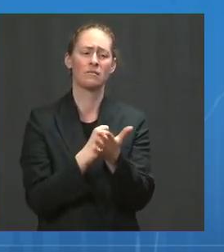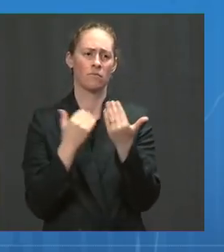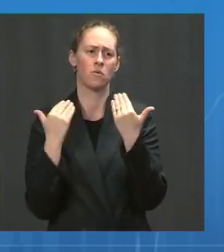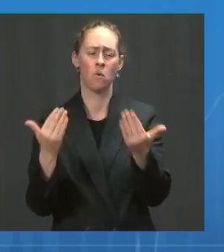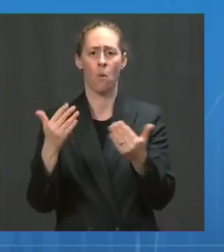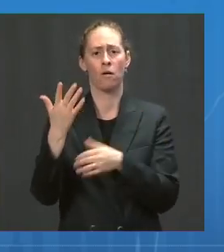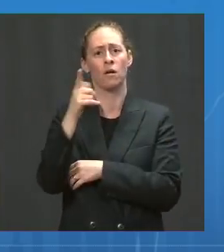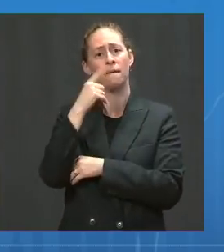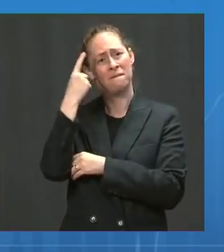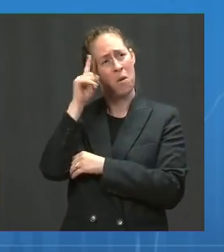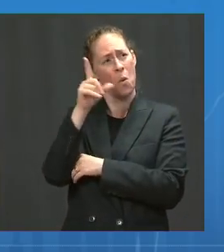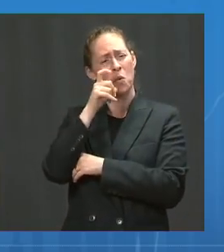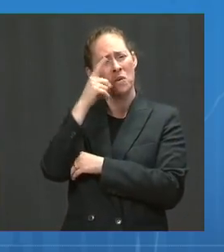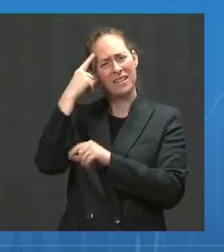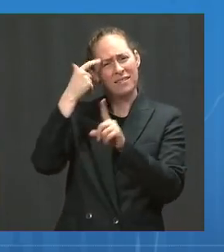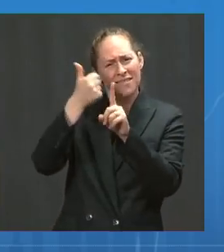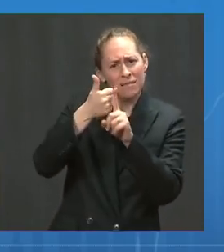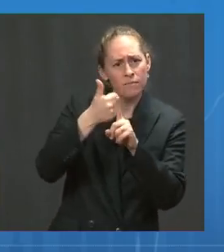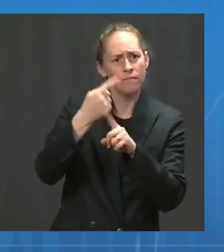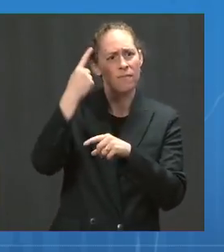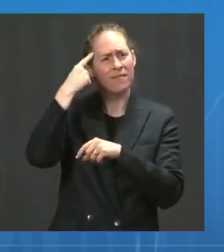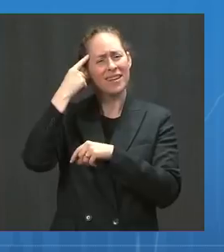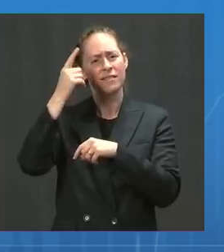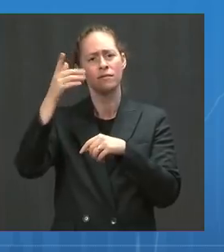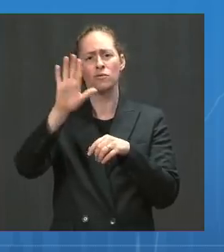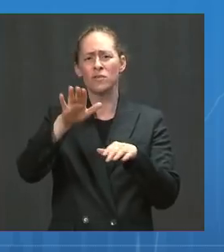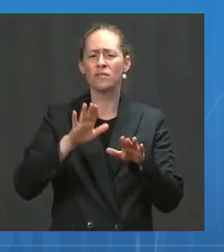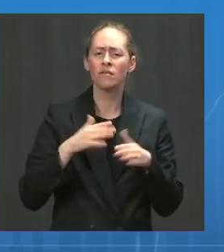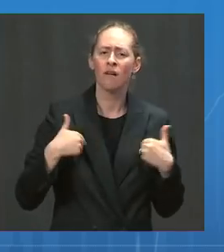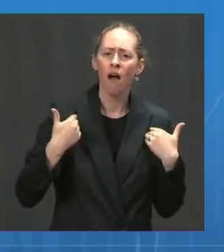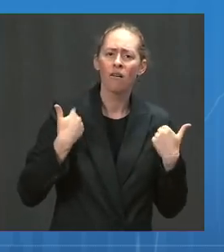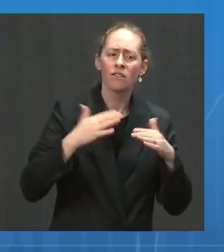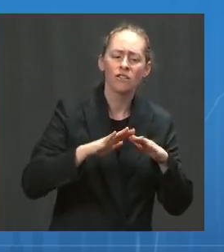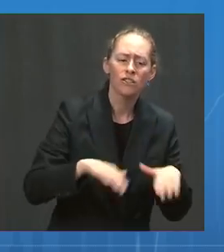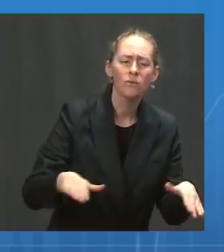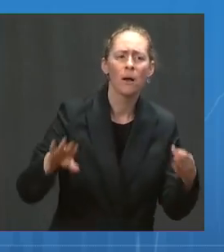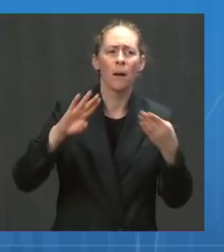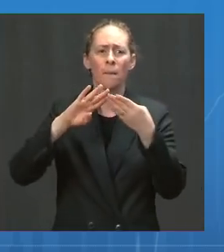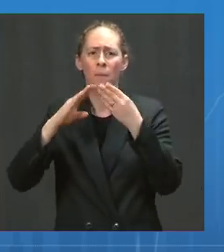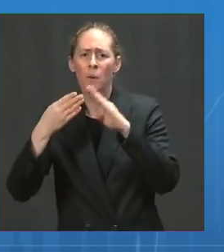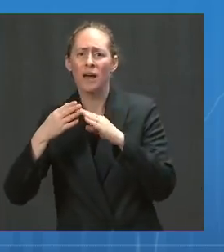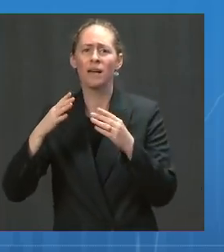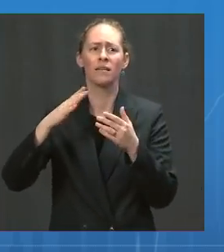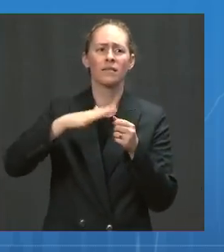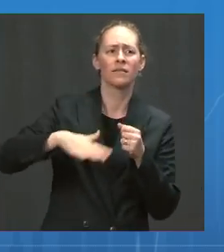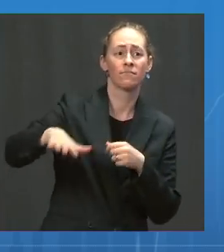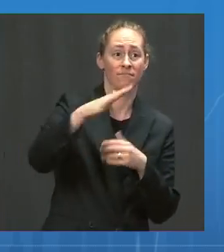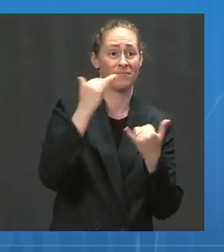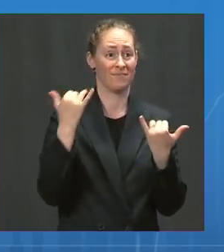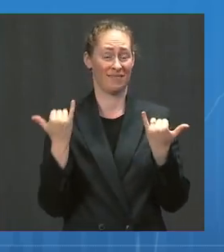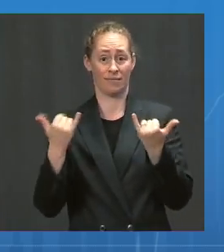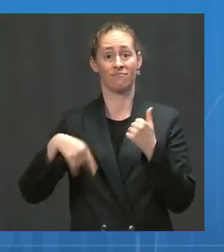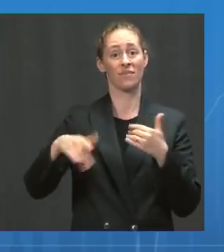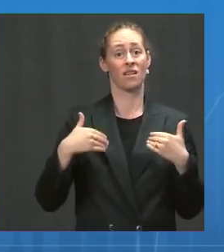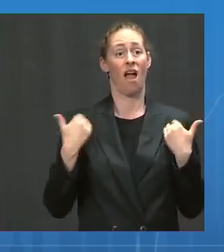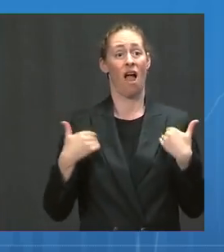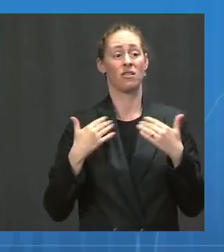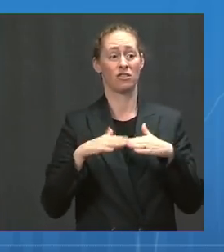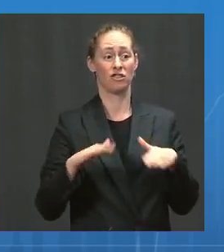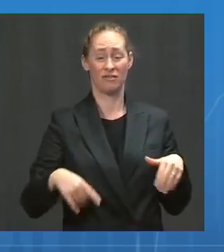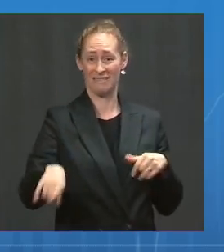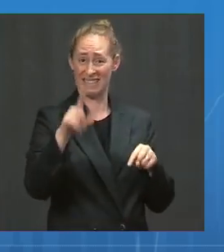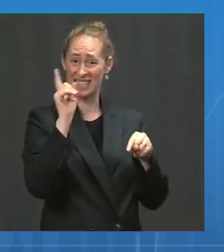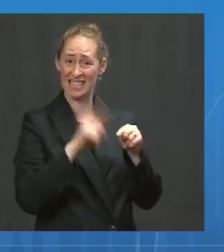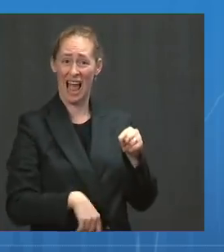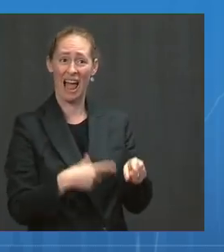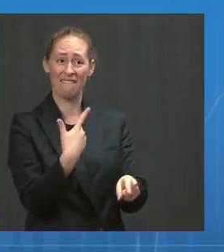And please do it to protect your young children who right now can't get vaccinated themselves. With that, I will turn it over